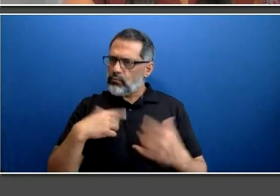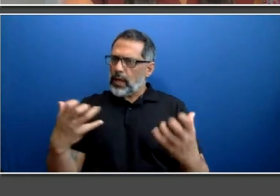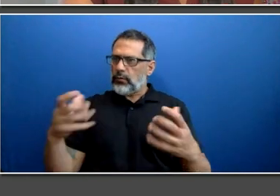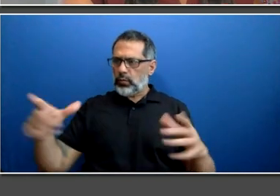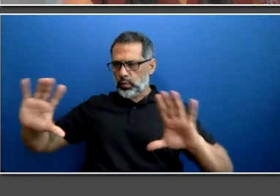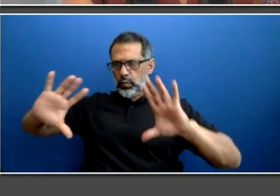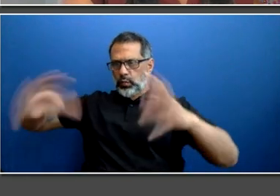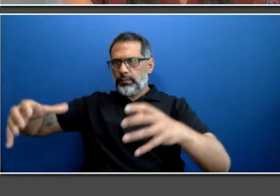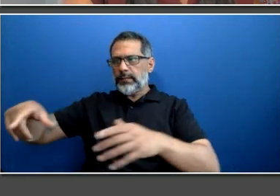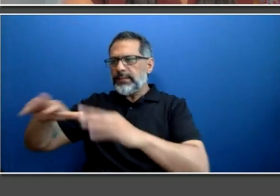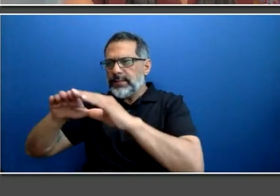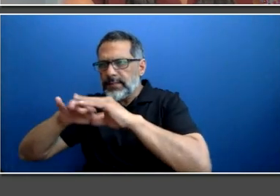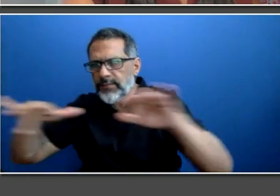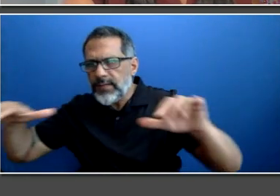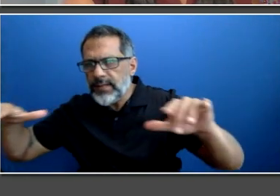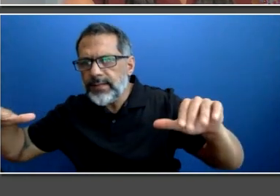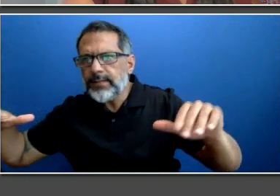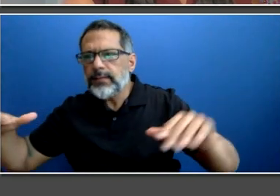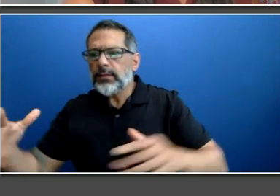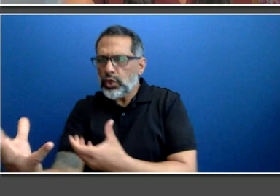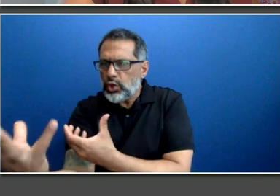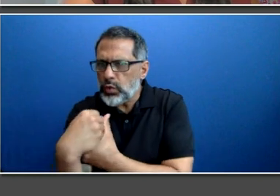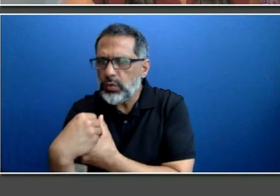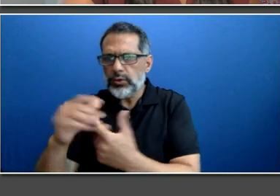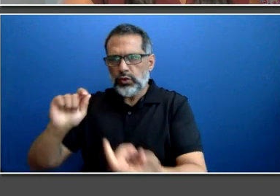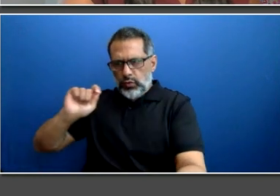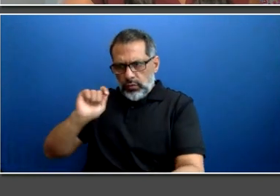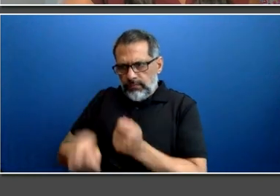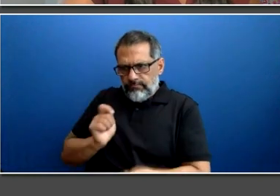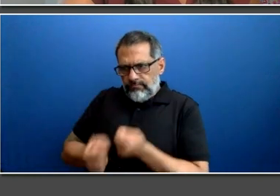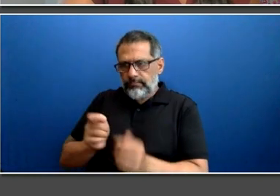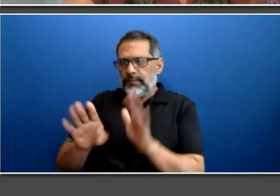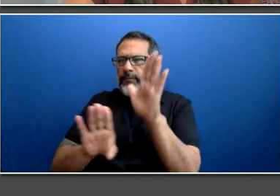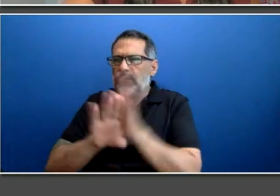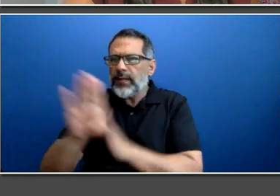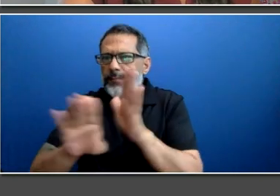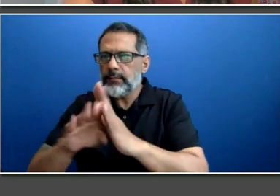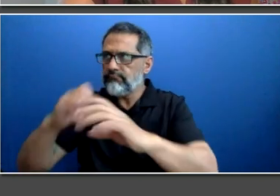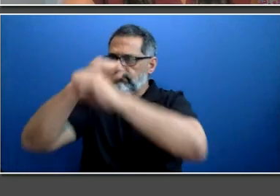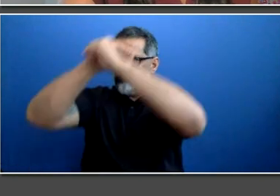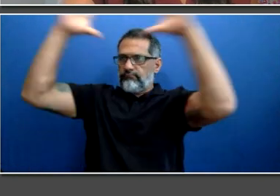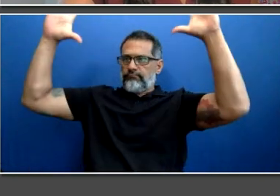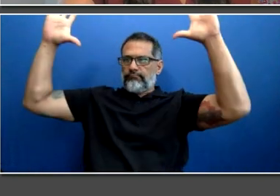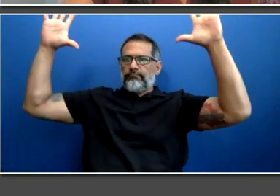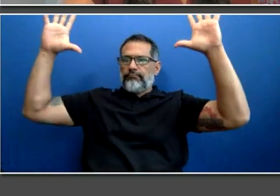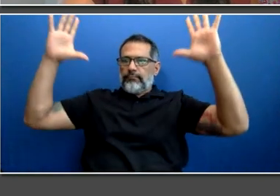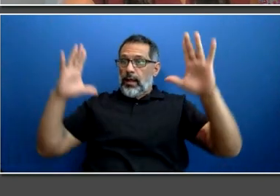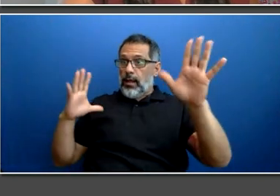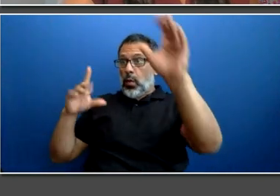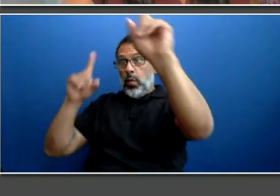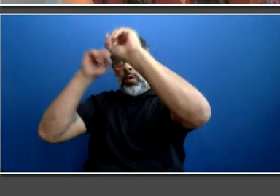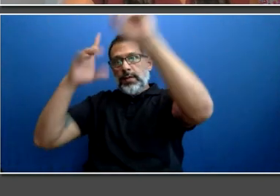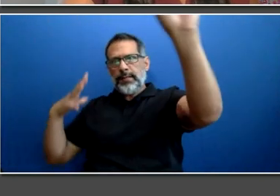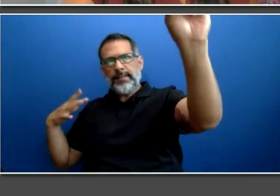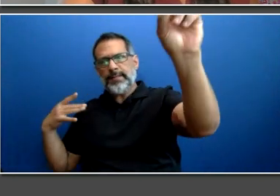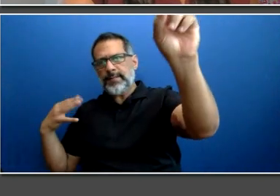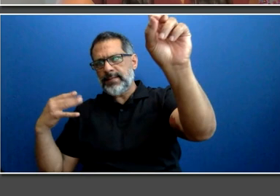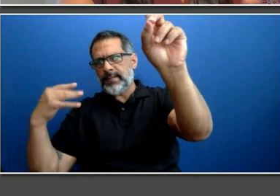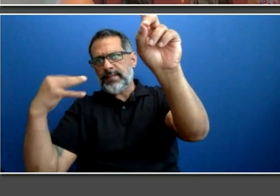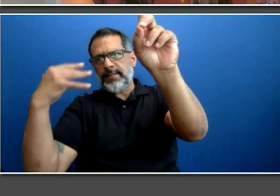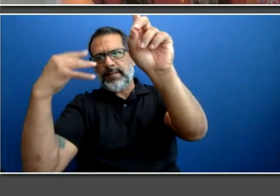and develop strategies to help us to reach our goal. The TTC is restructured for success.